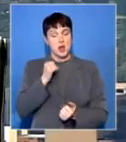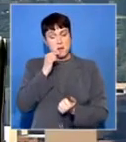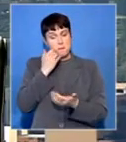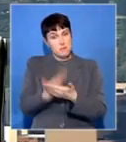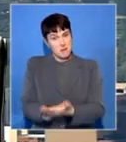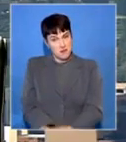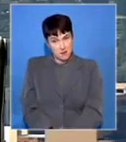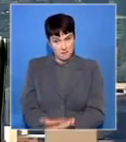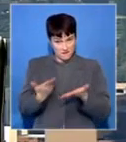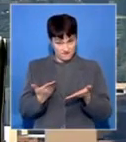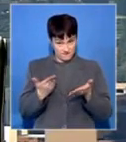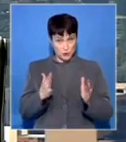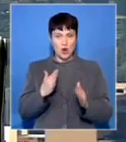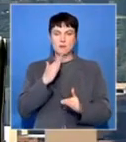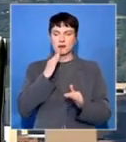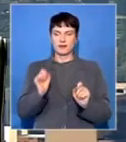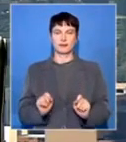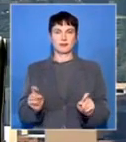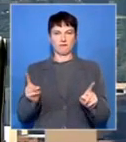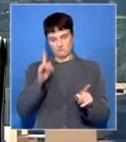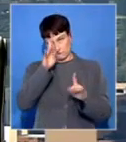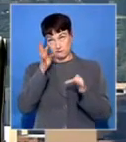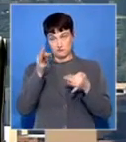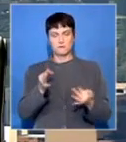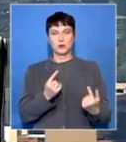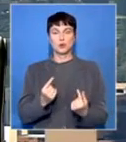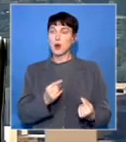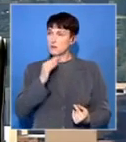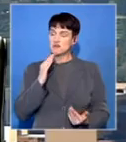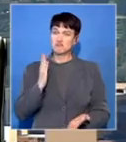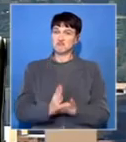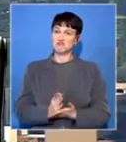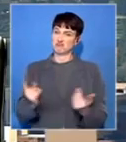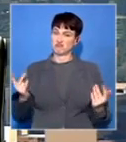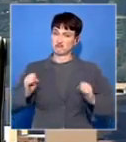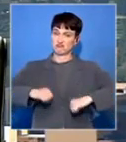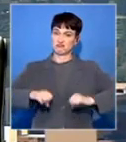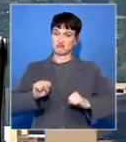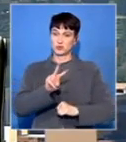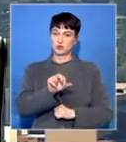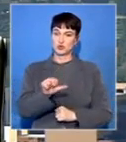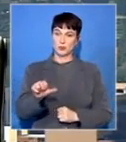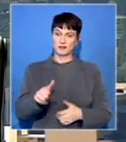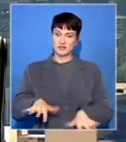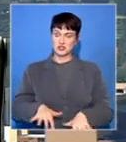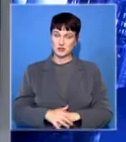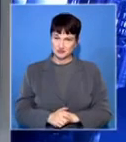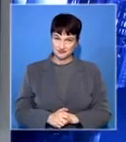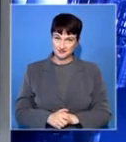out on the basis of what was before them. And indeed, they've done so within two weeks of that event.